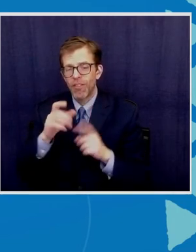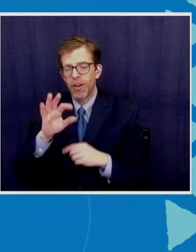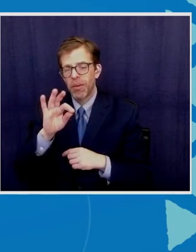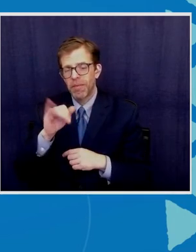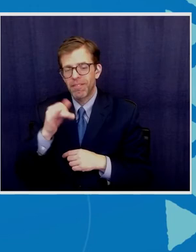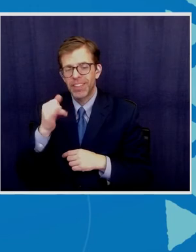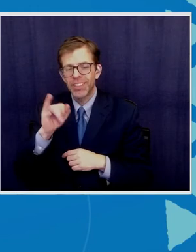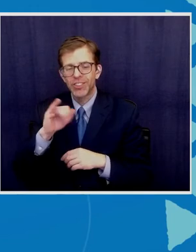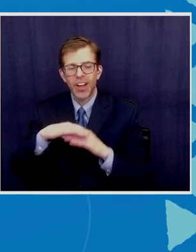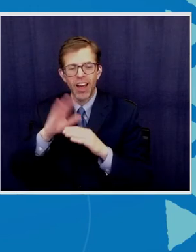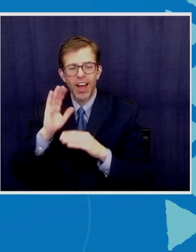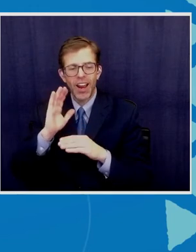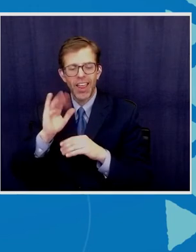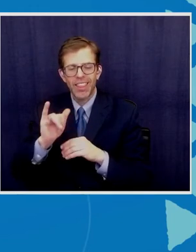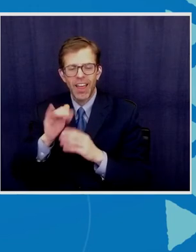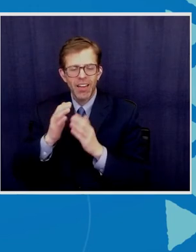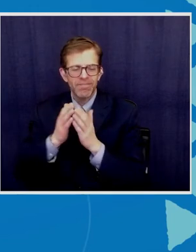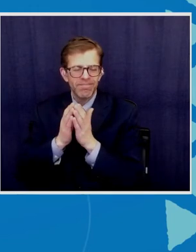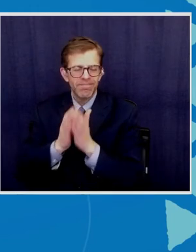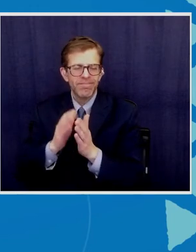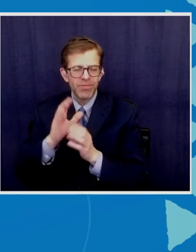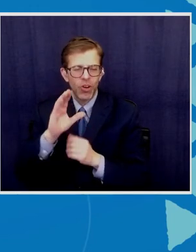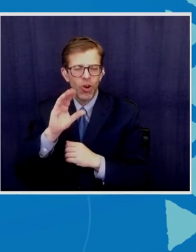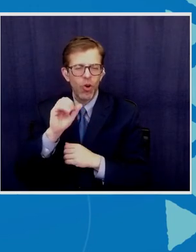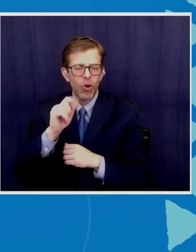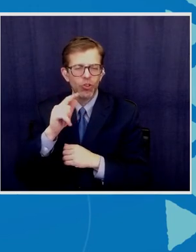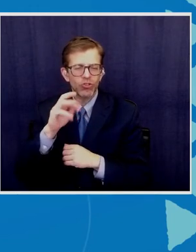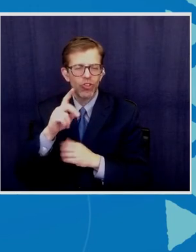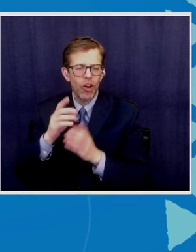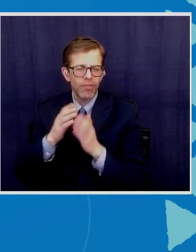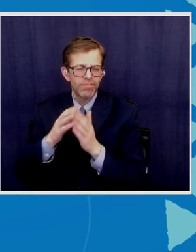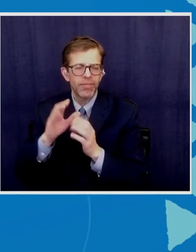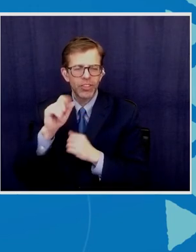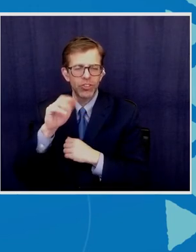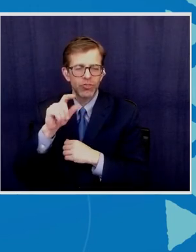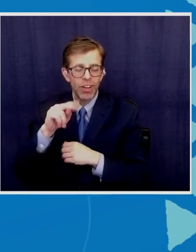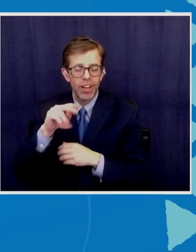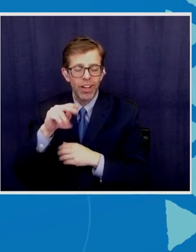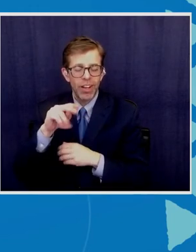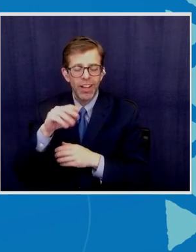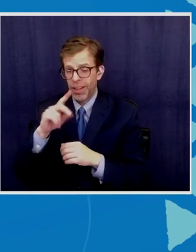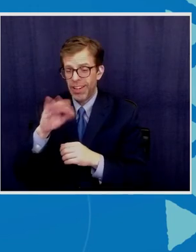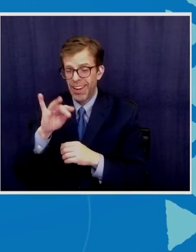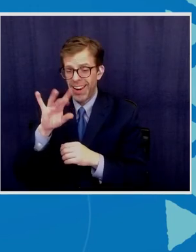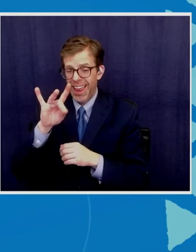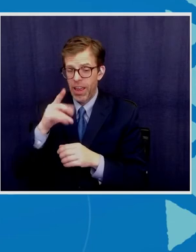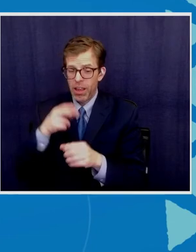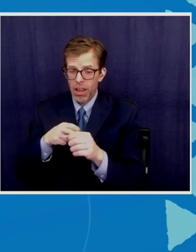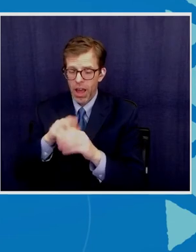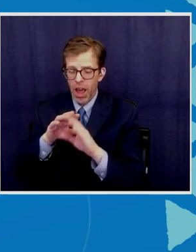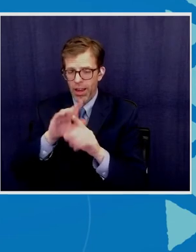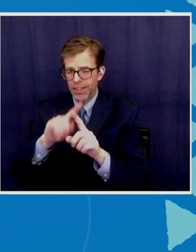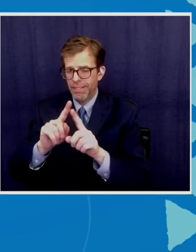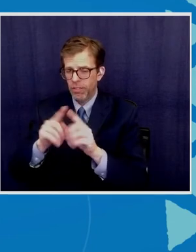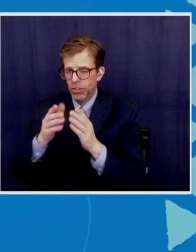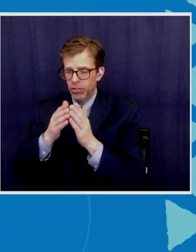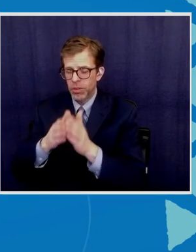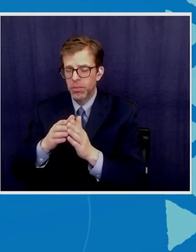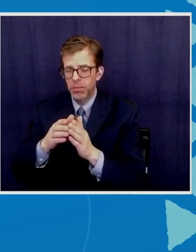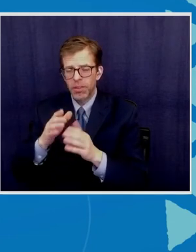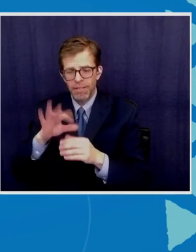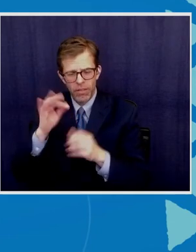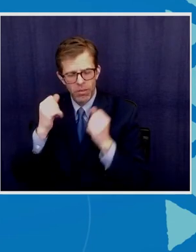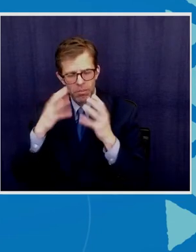Coast Guard Cutter Stratton and conducted eight boardings down in their EEZ finding you know a number of violations but also provided them significant